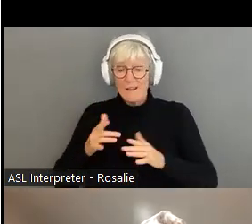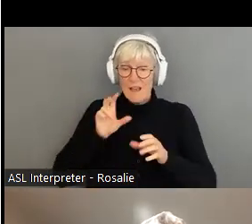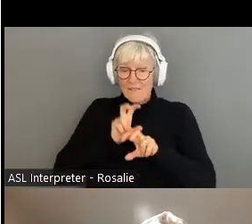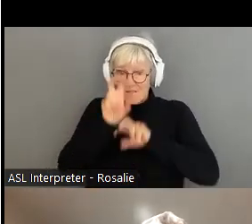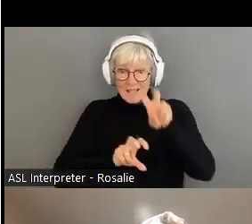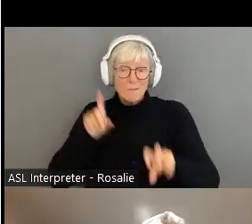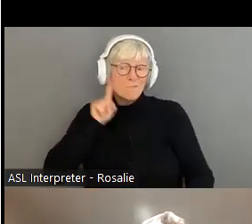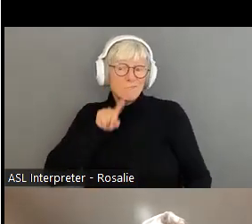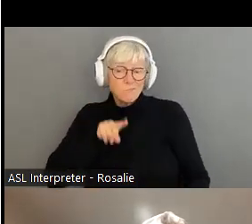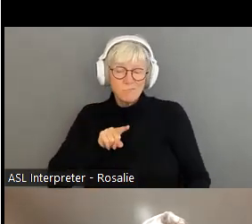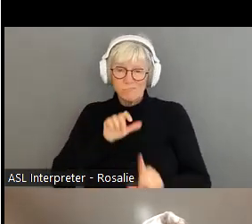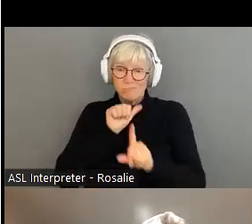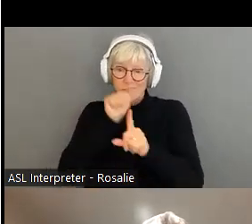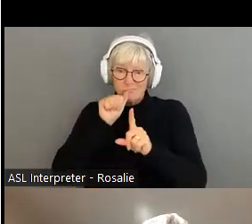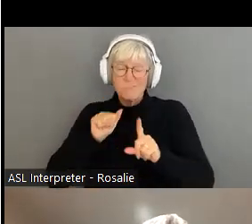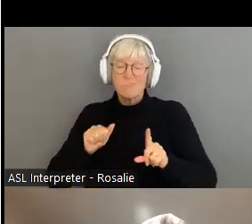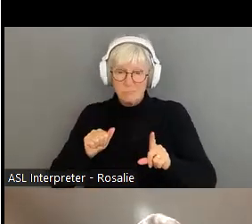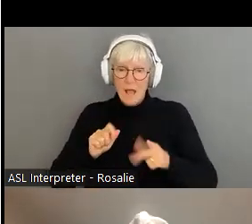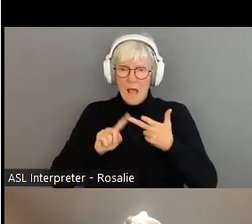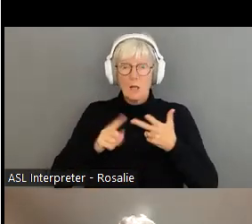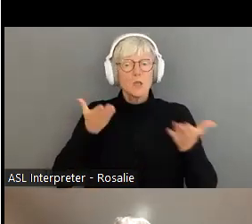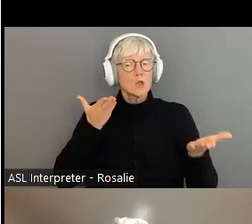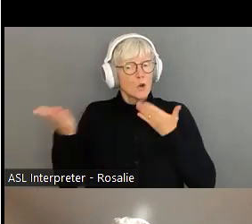service scams.